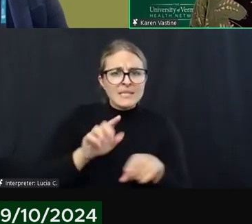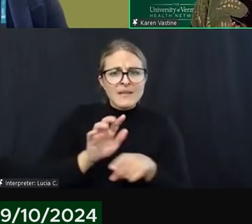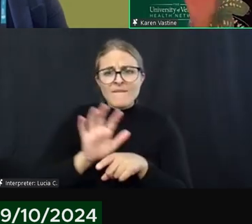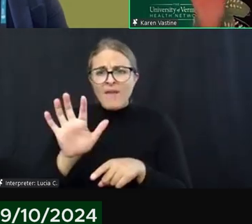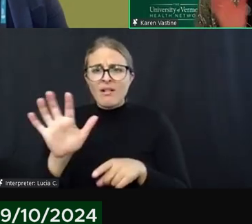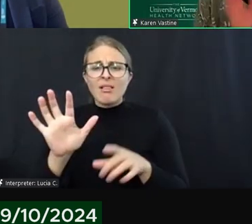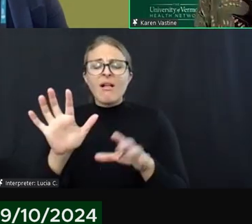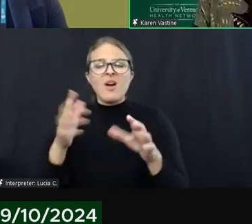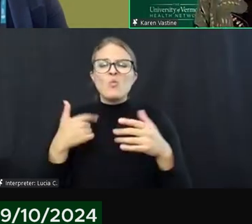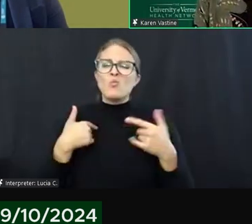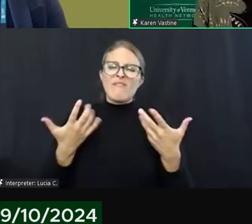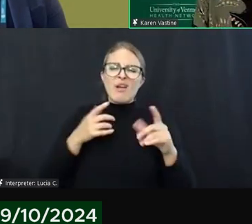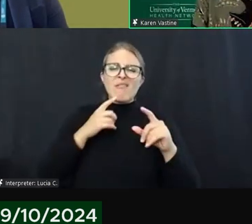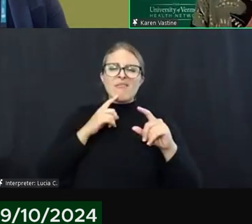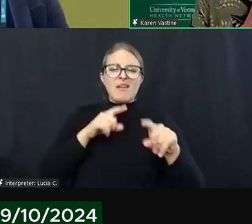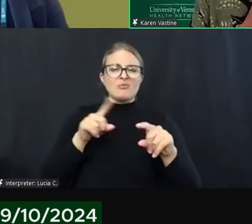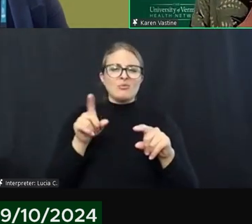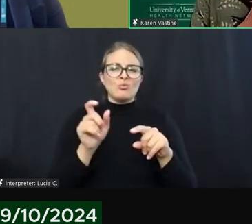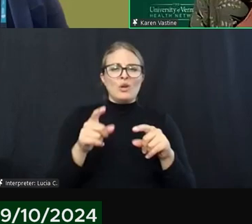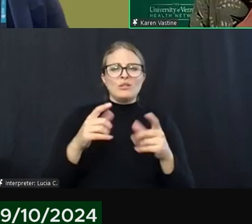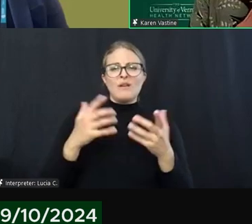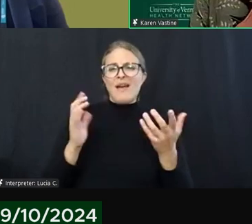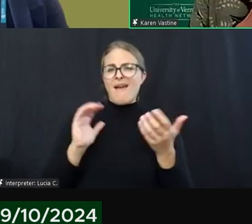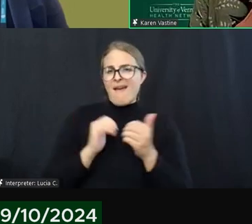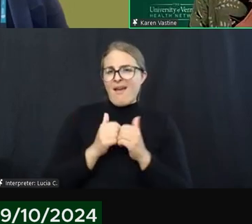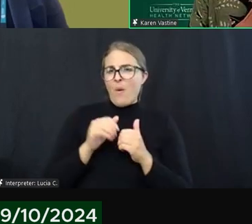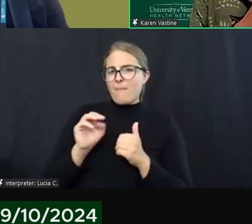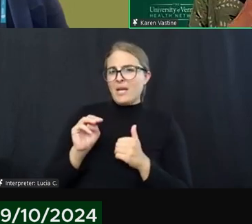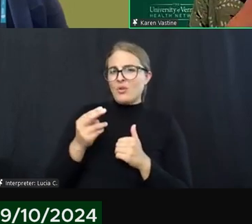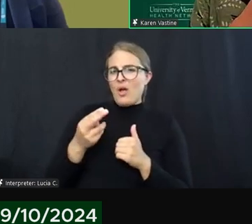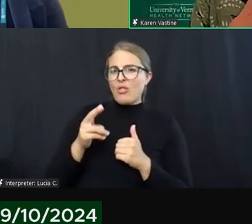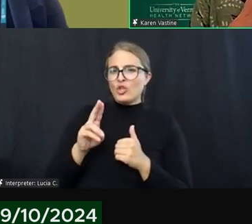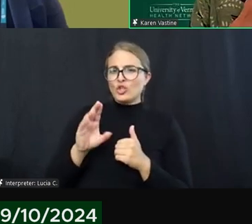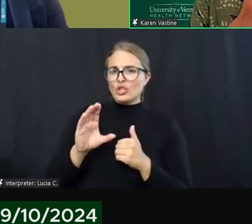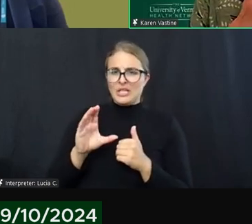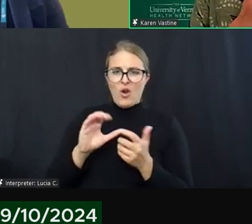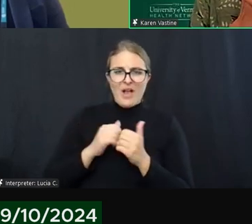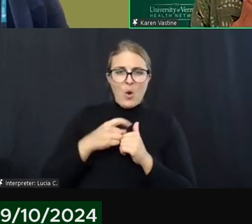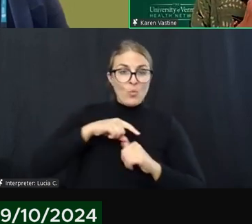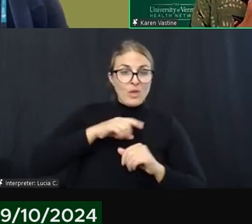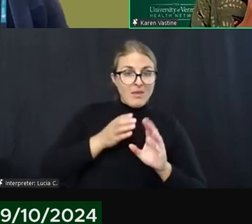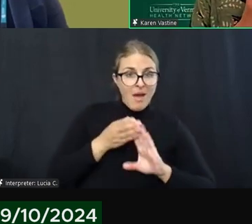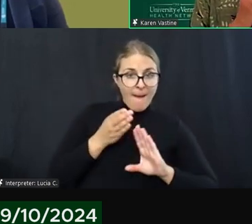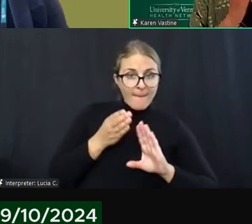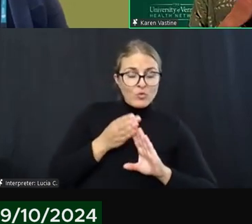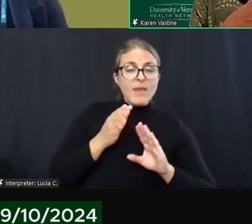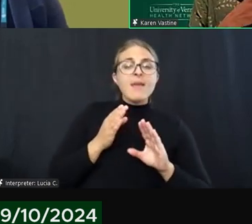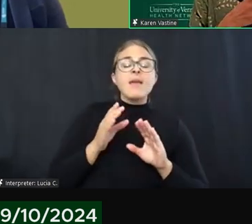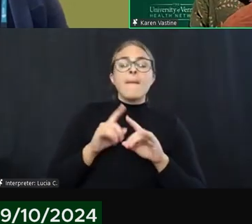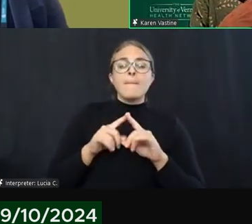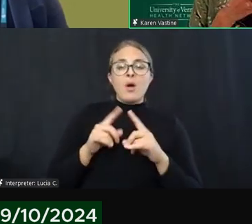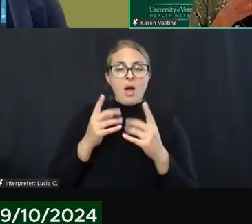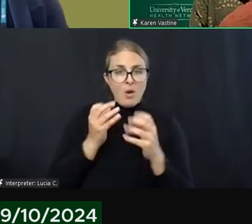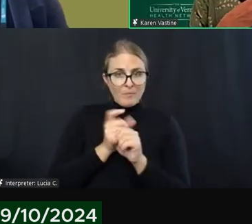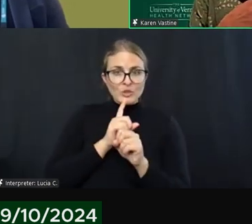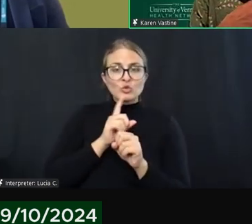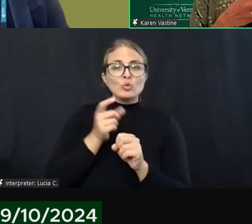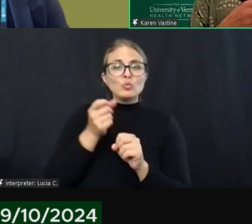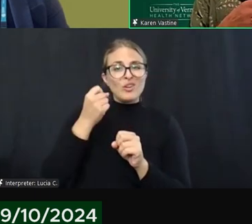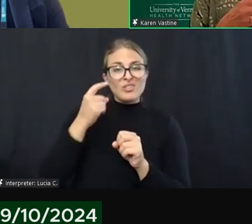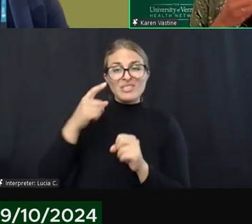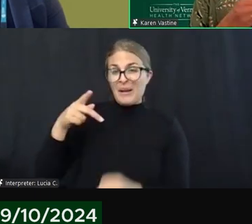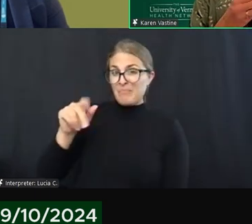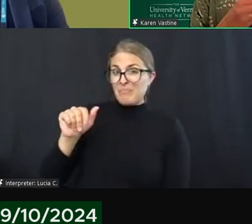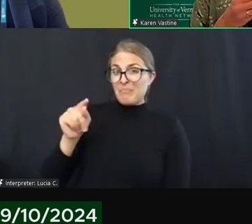have addressed that in terms of how the mental health urgent care will operate. But I also think it's important to know the important role that pathways